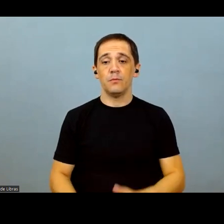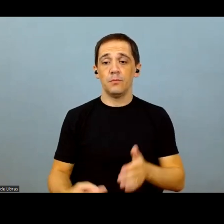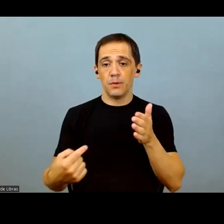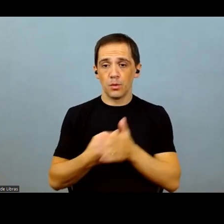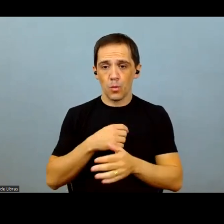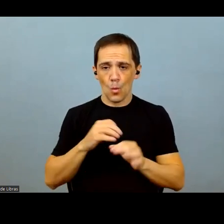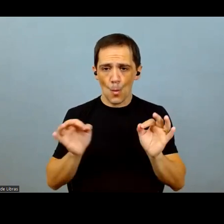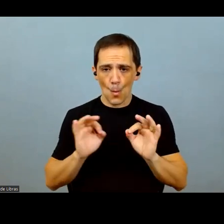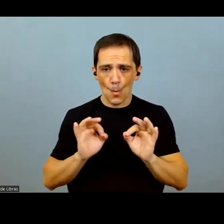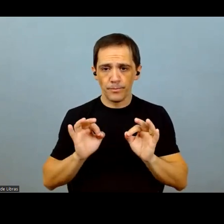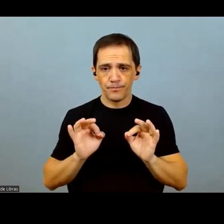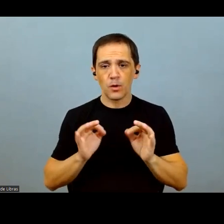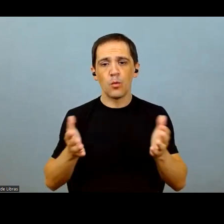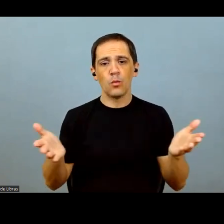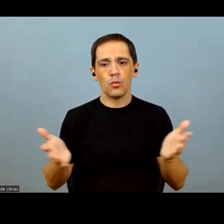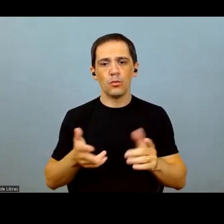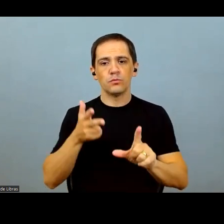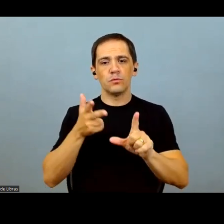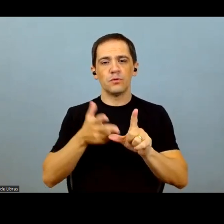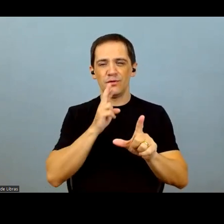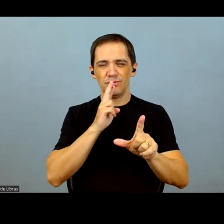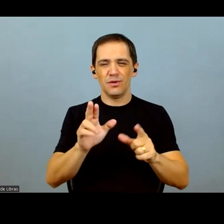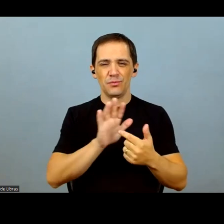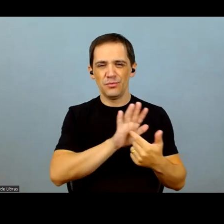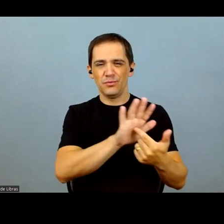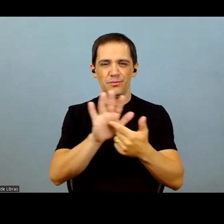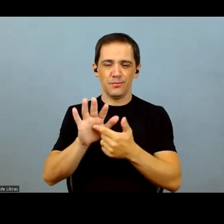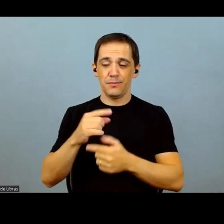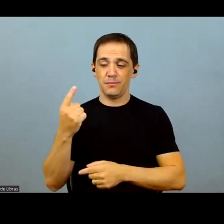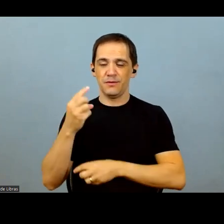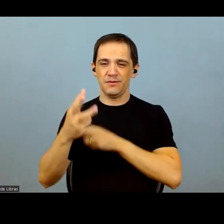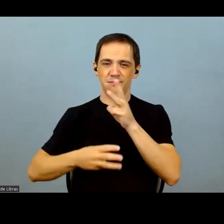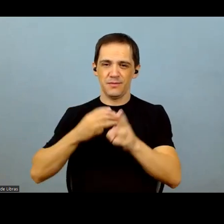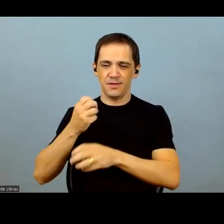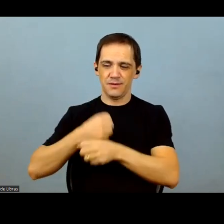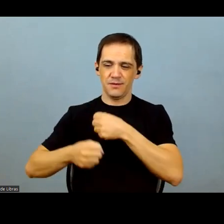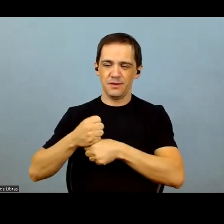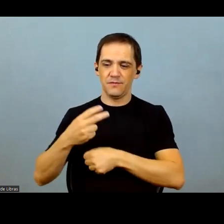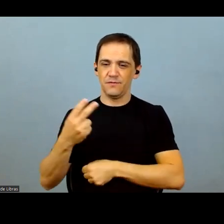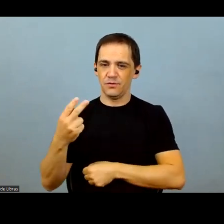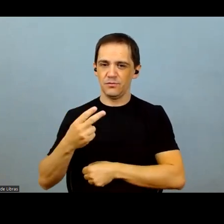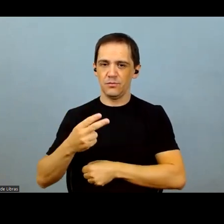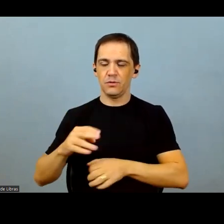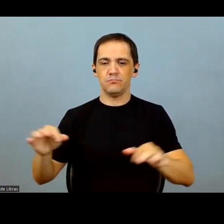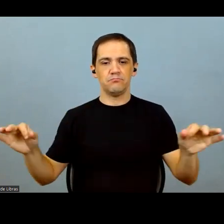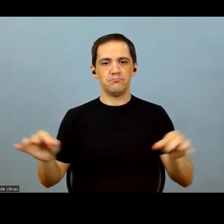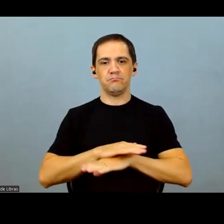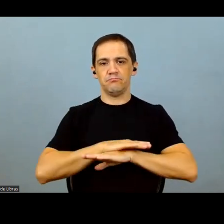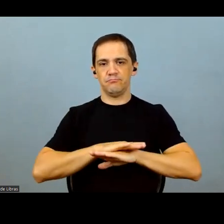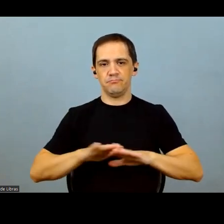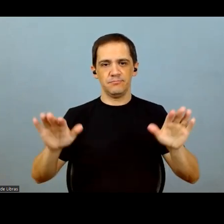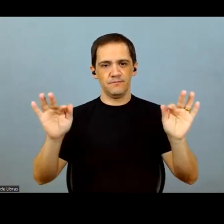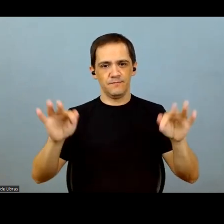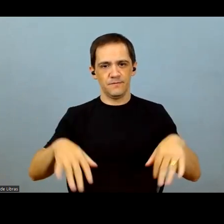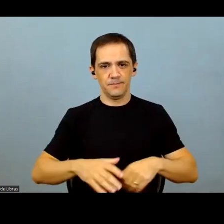Since there are no more questions, our earnings conference call on the 1Q22